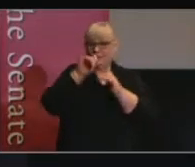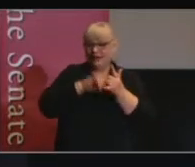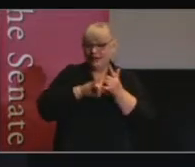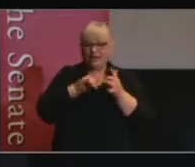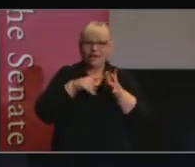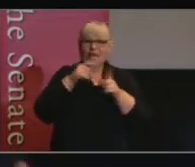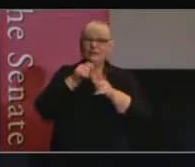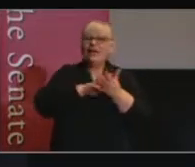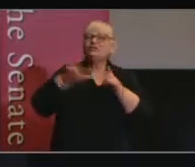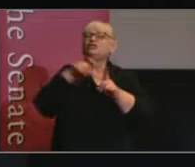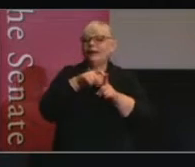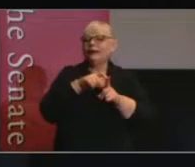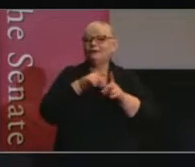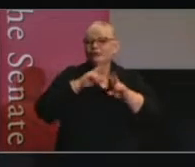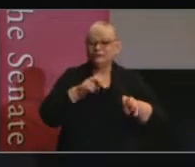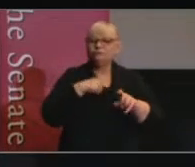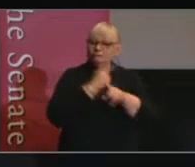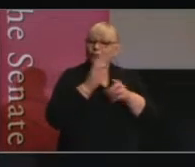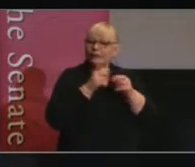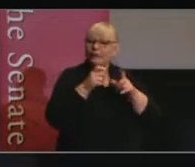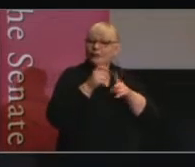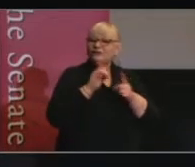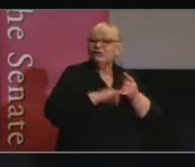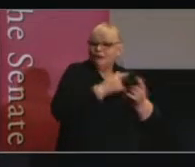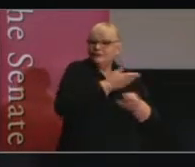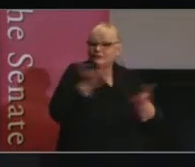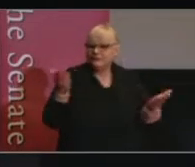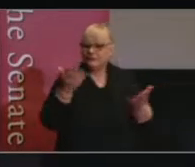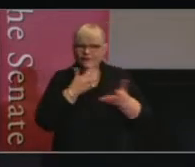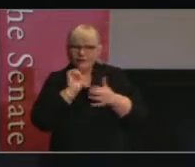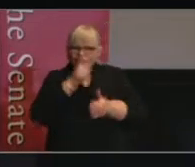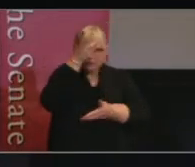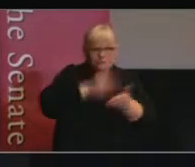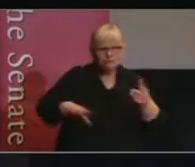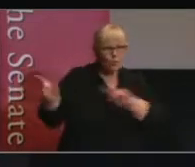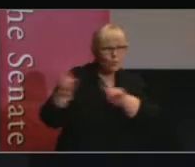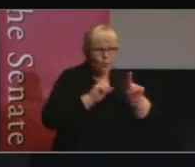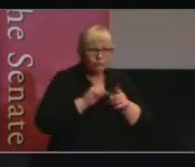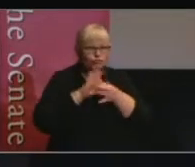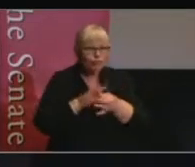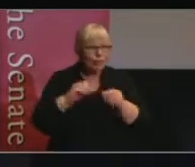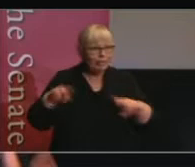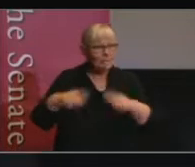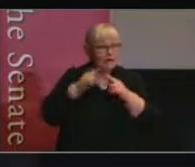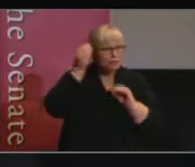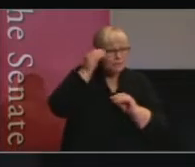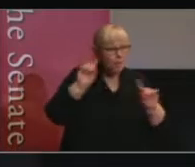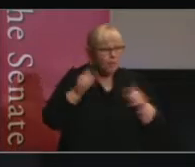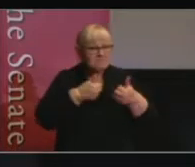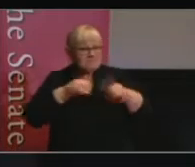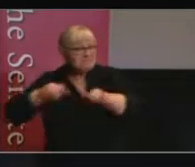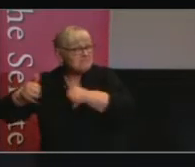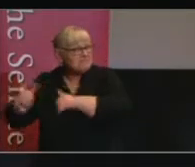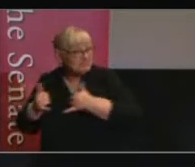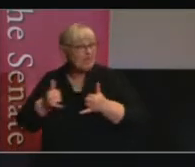about their experiences of engaging with parliamentary committees and supporting those committees. And again, I'd love